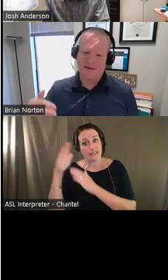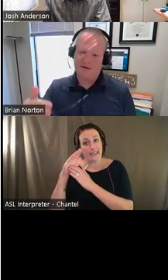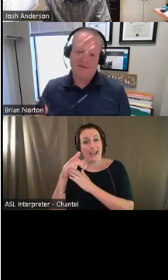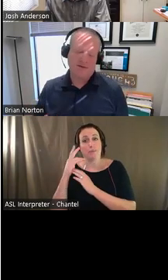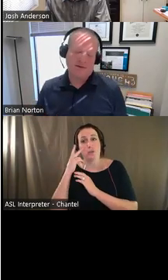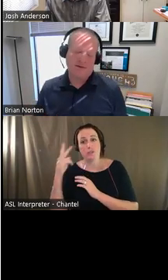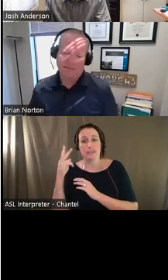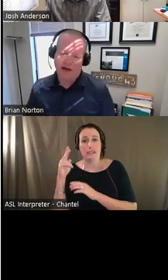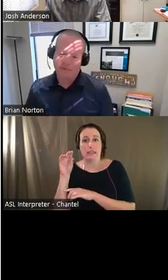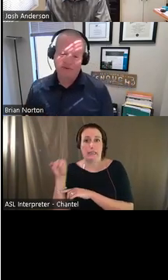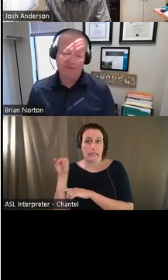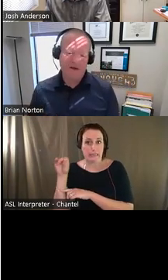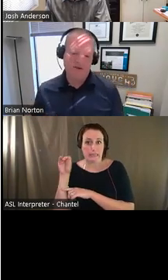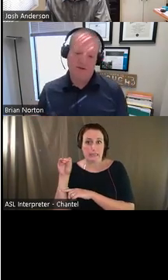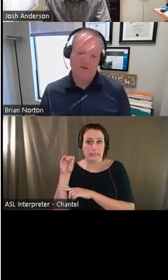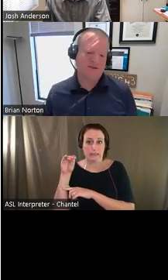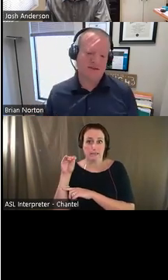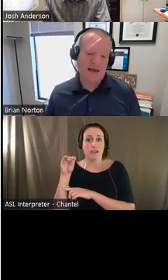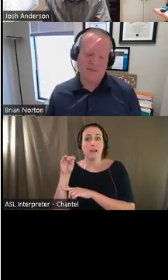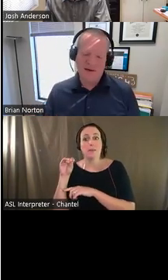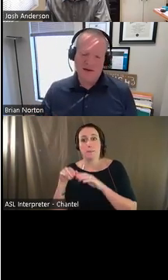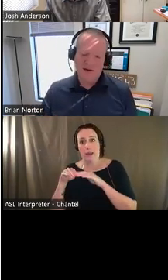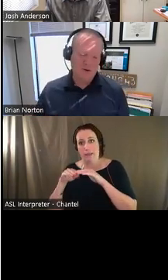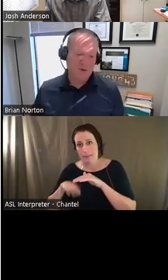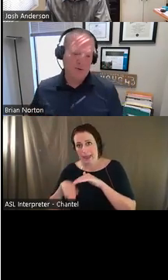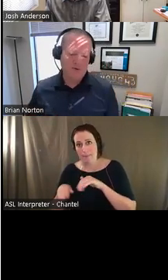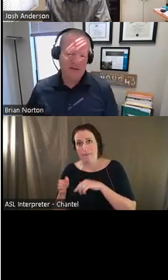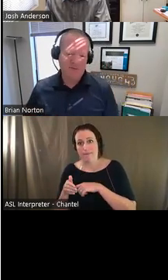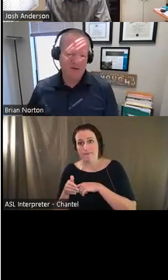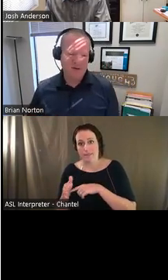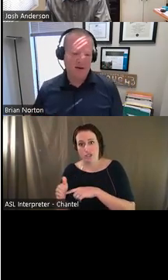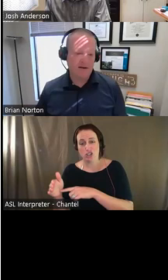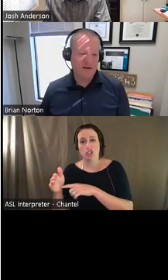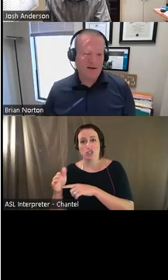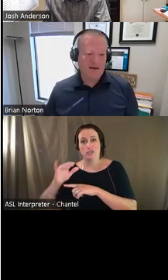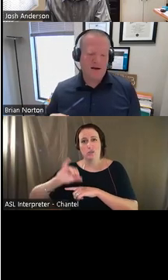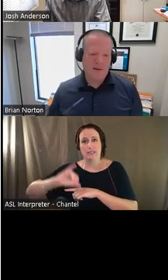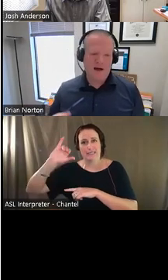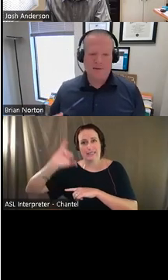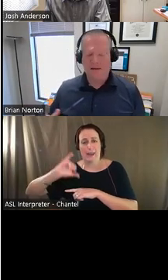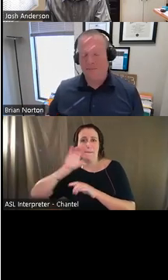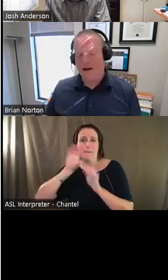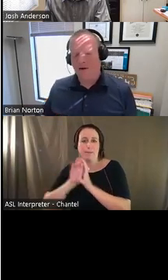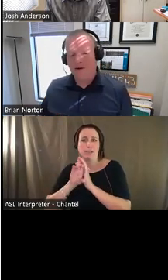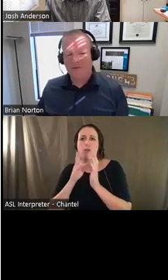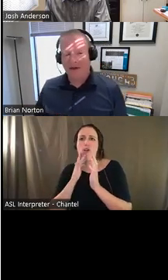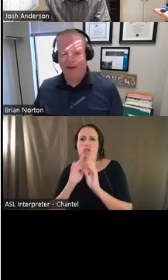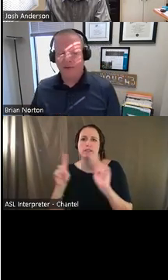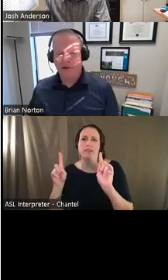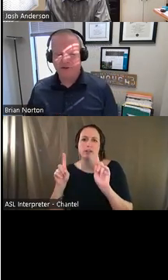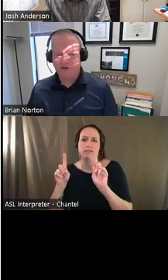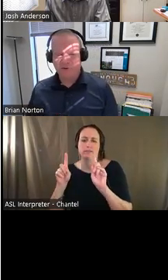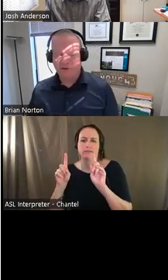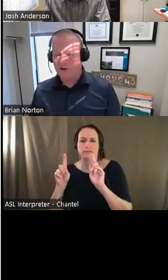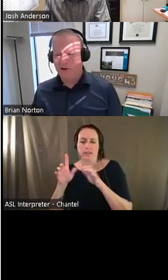And then you can look at the bottom, you'll see fish, yet they're the same superimposed image there. I'm, I'm, I argue that